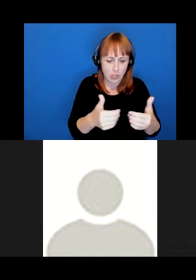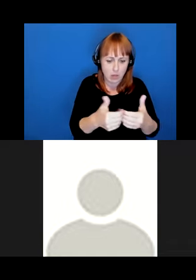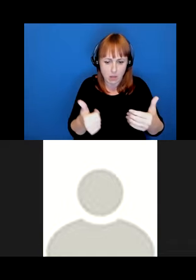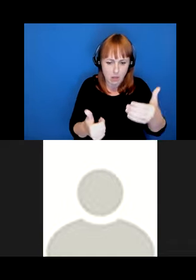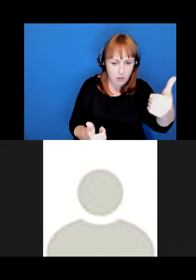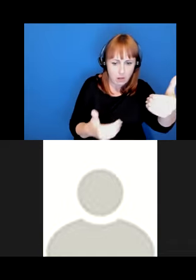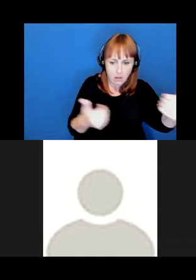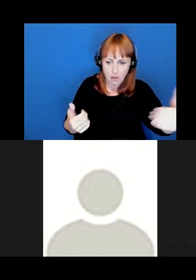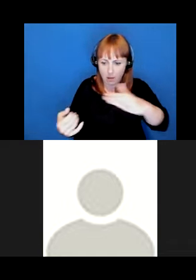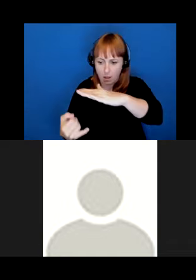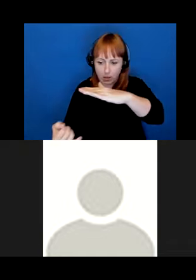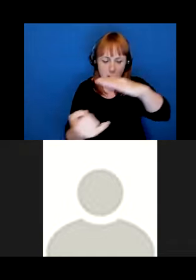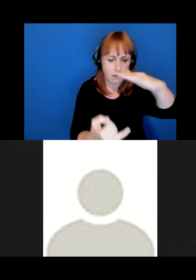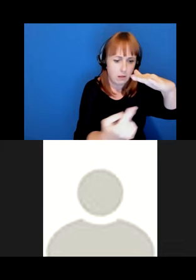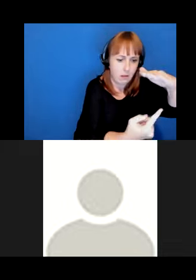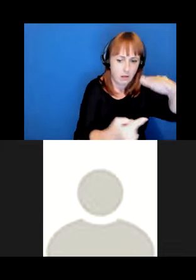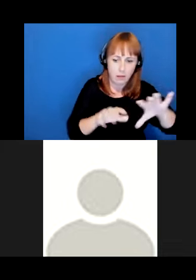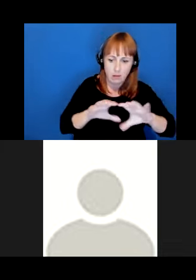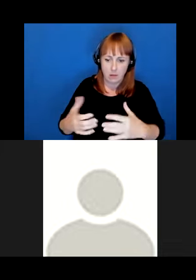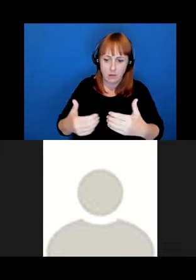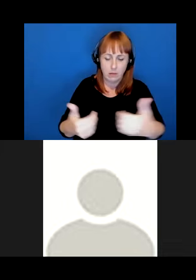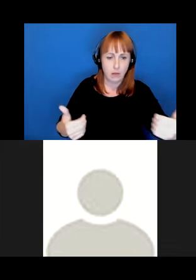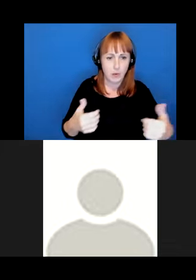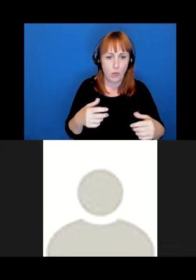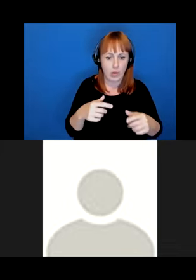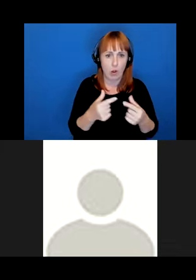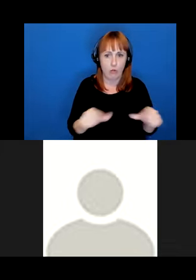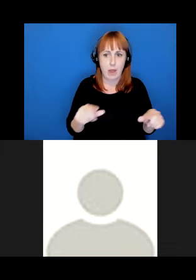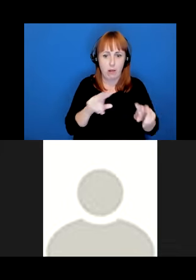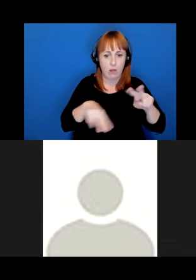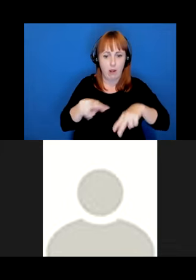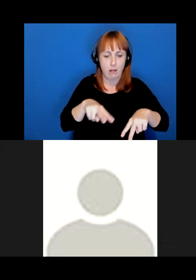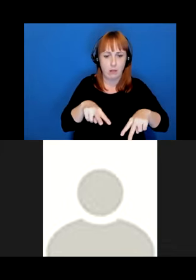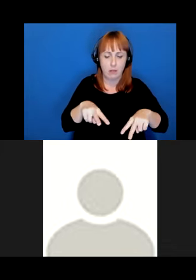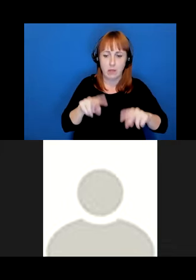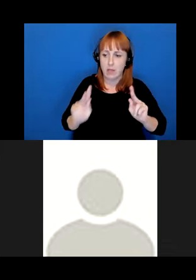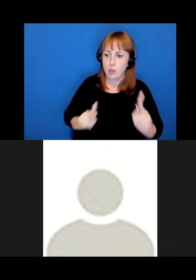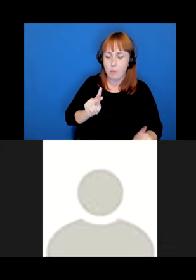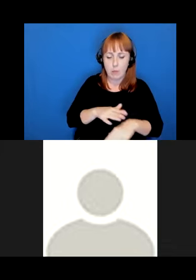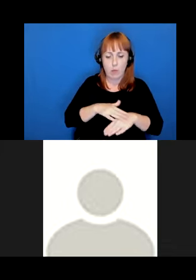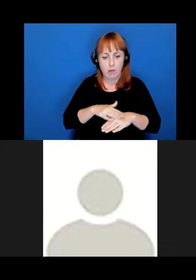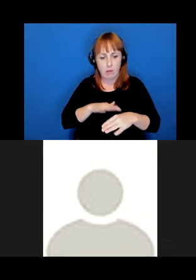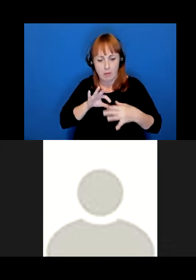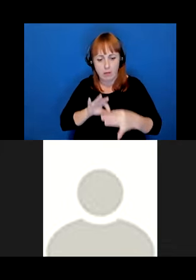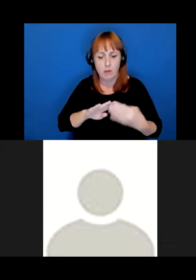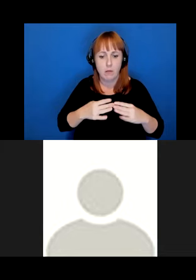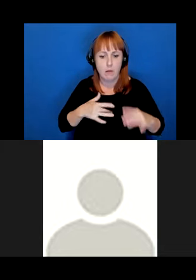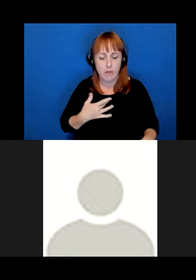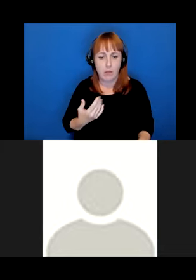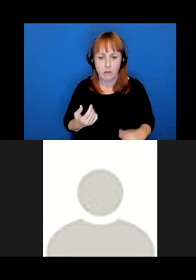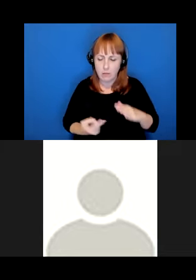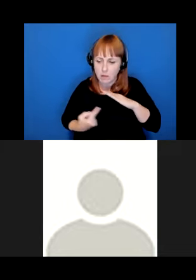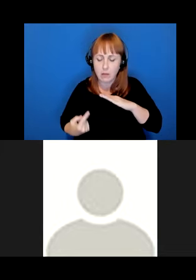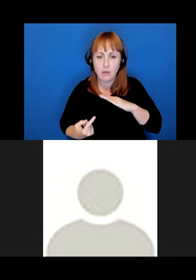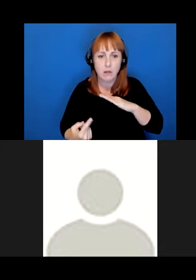performing or exemplifying a grammatical analysis. This can be very alienating to members of indigenous communities, particularly those who